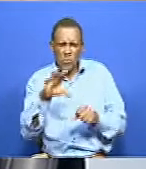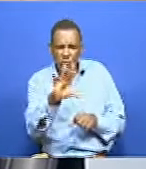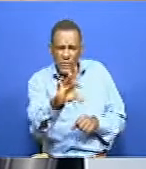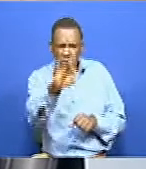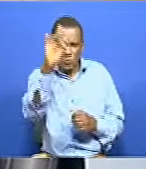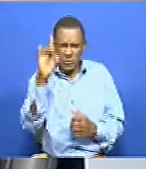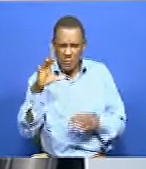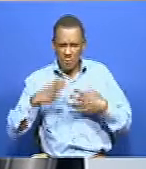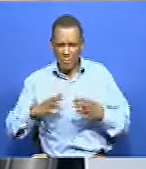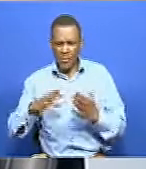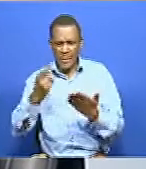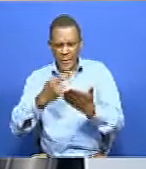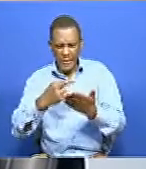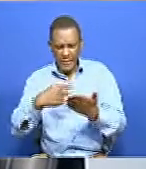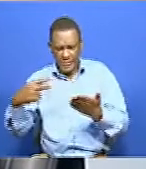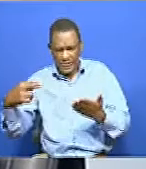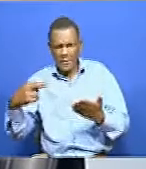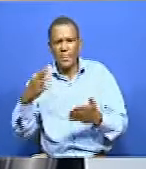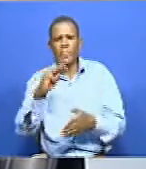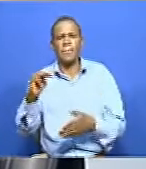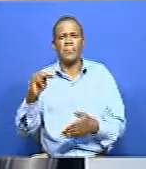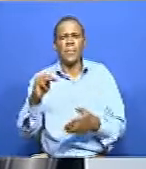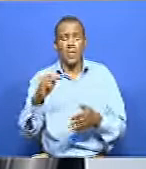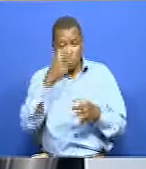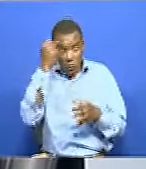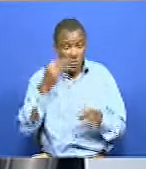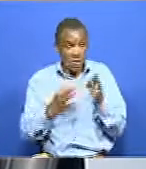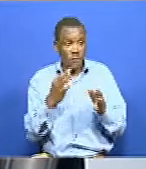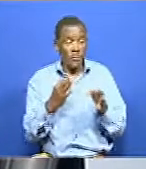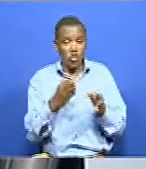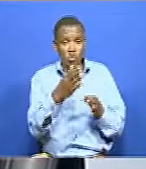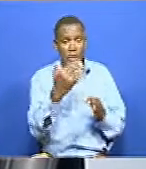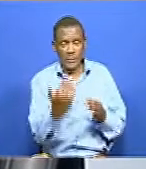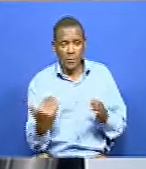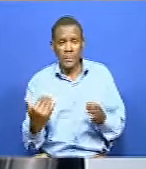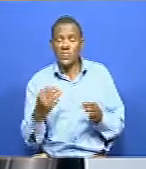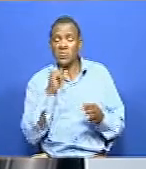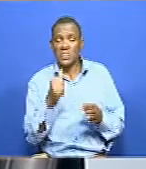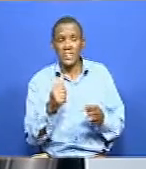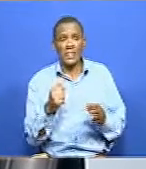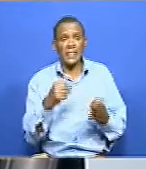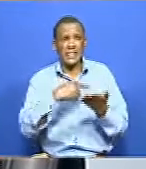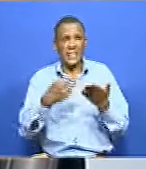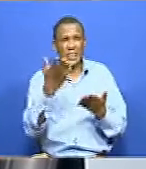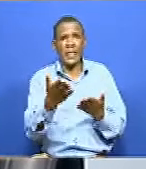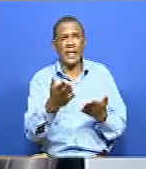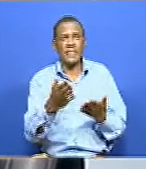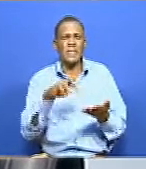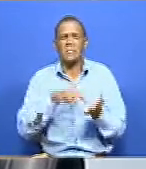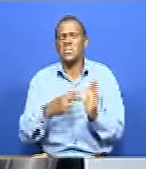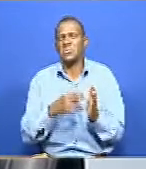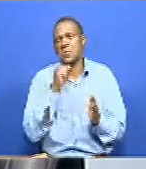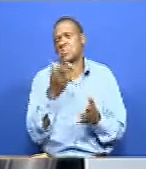you know, registration because if you're not registered, if your daughter is not in the system, that means you do not exist.